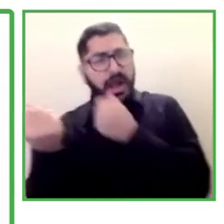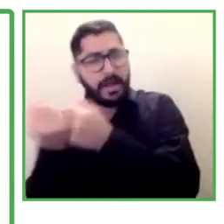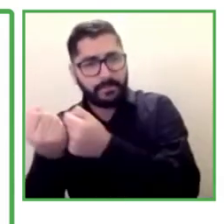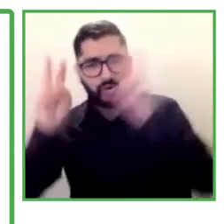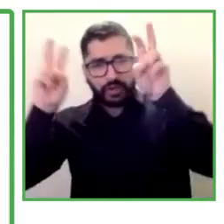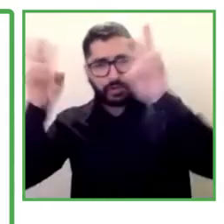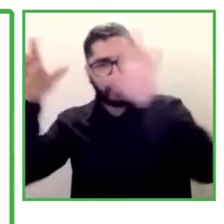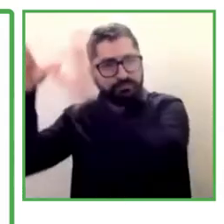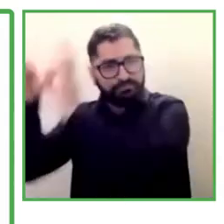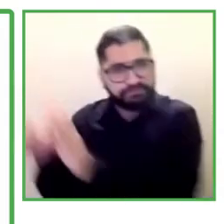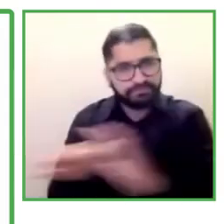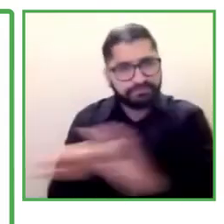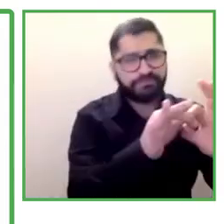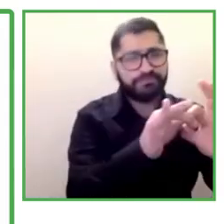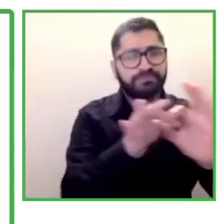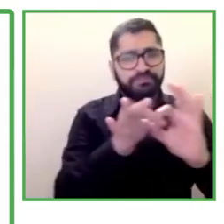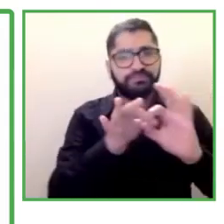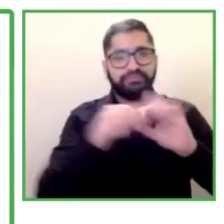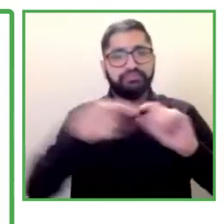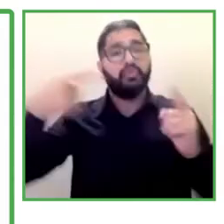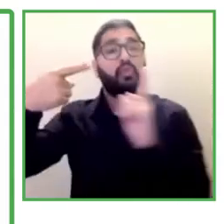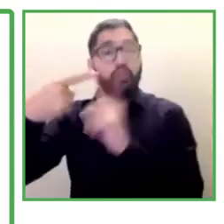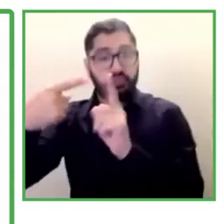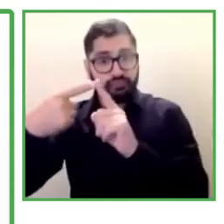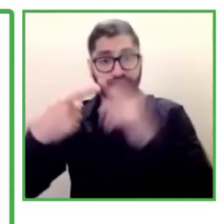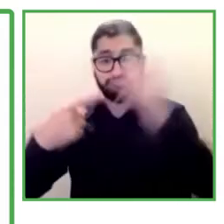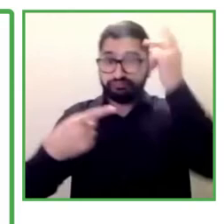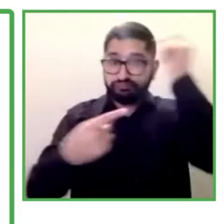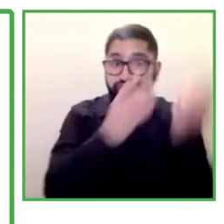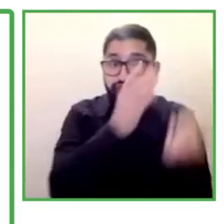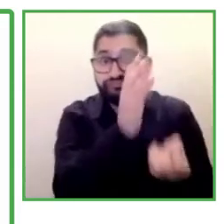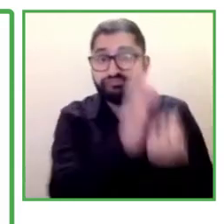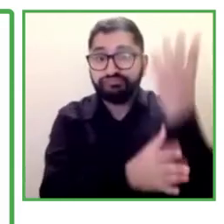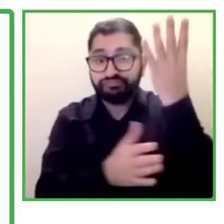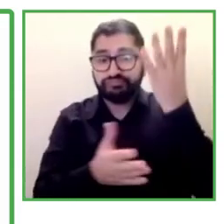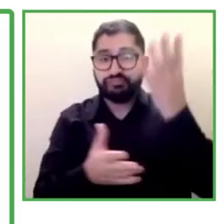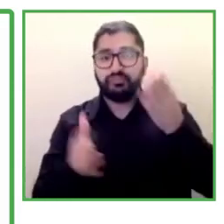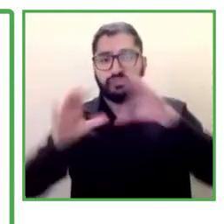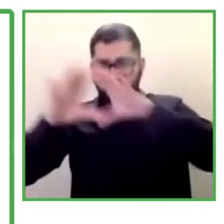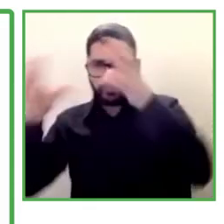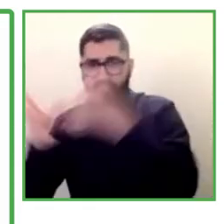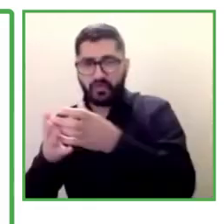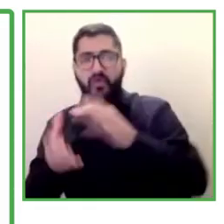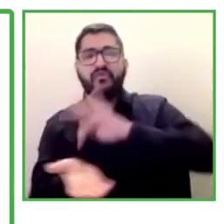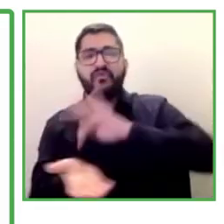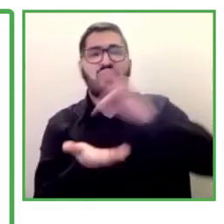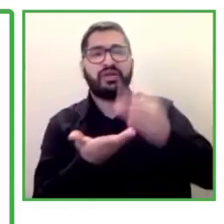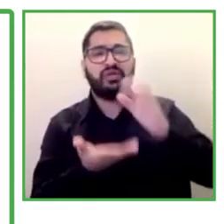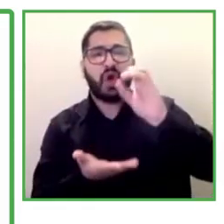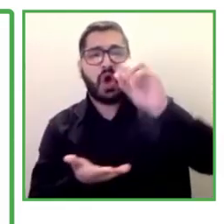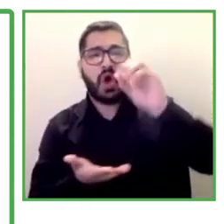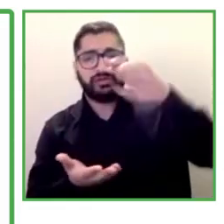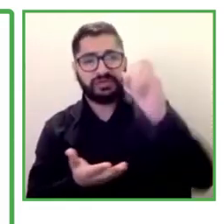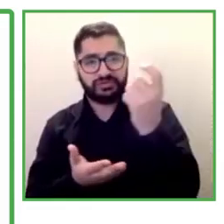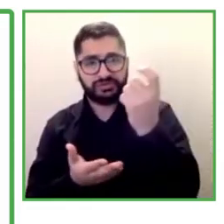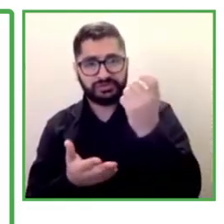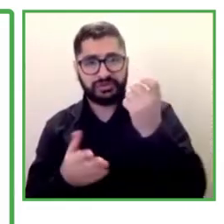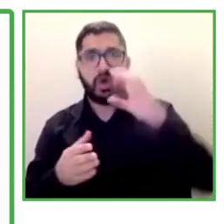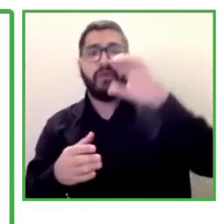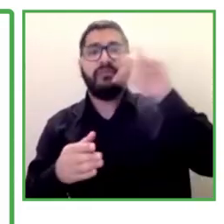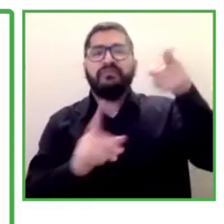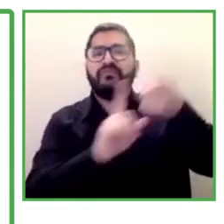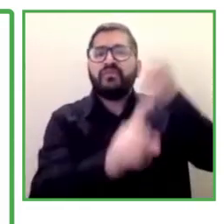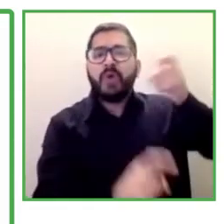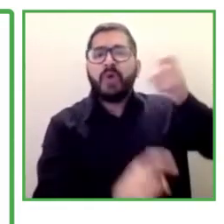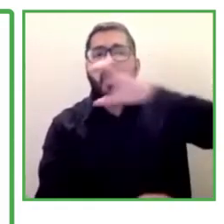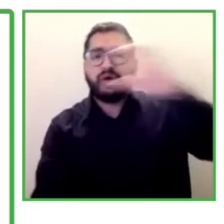we have an initiative with Foundation 11 and AMA and INCERTA that is working in Costa Rica and Ecuador and in